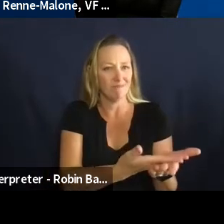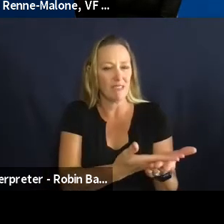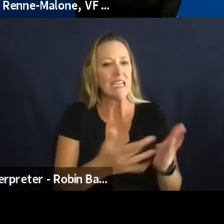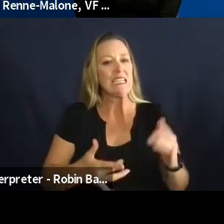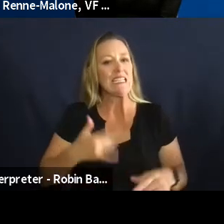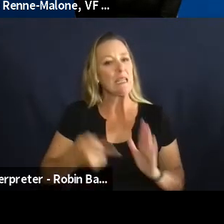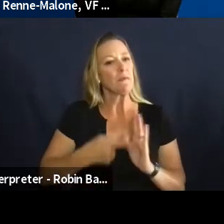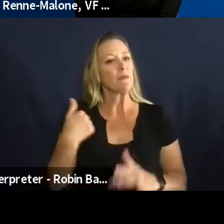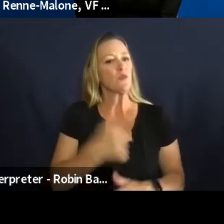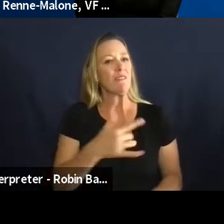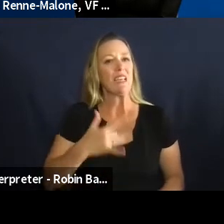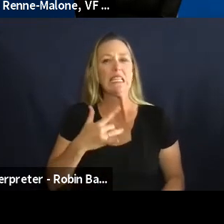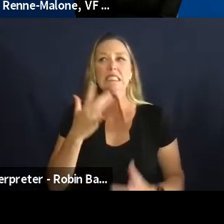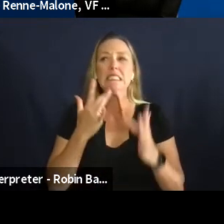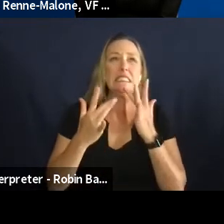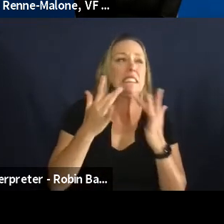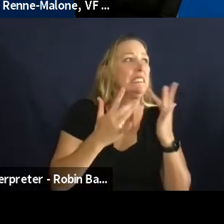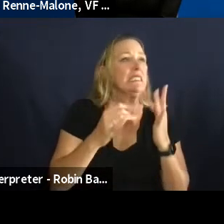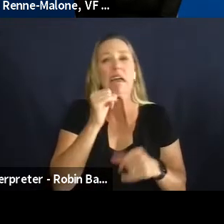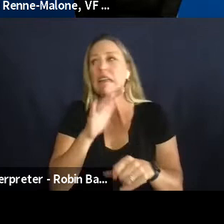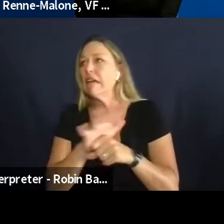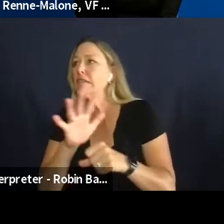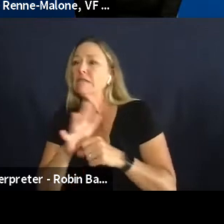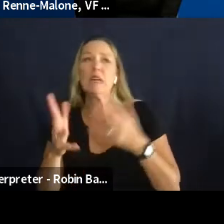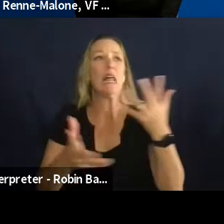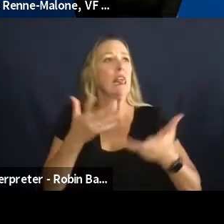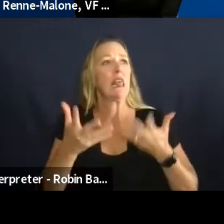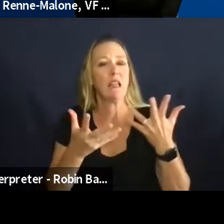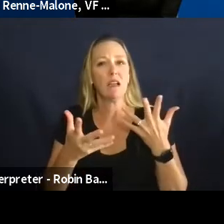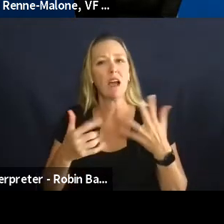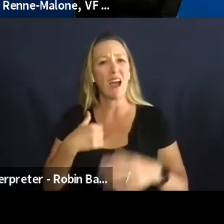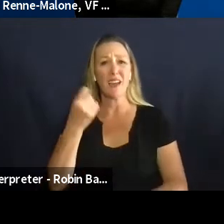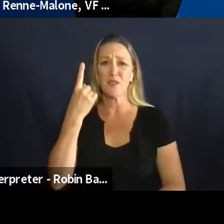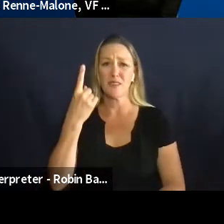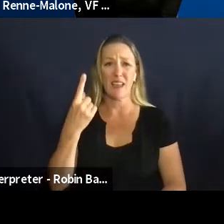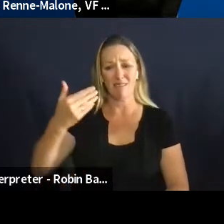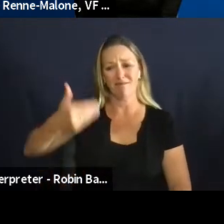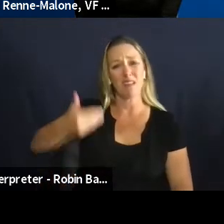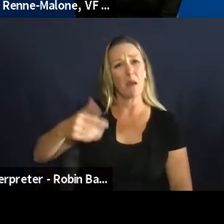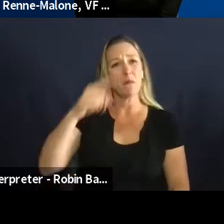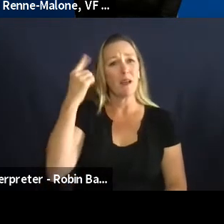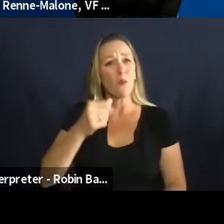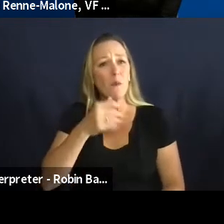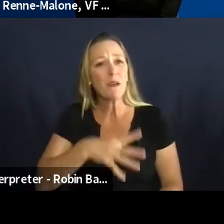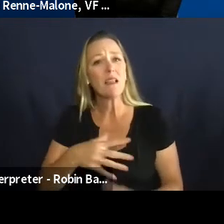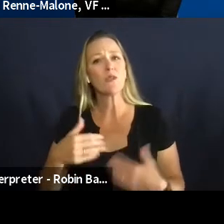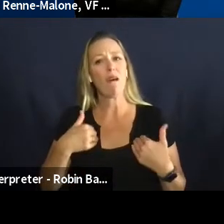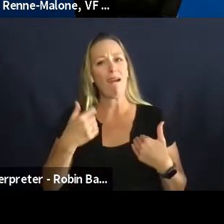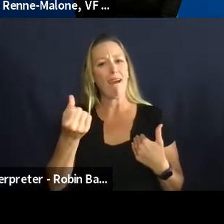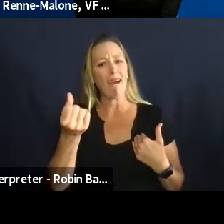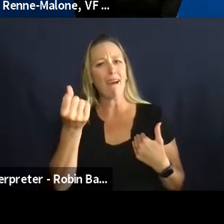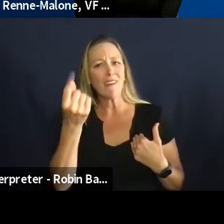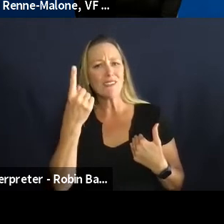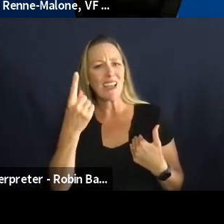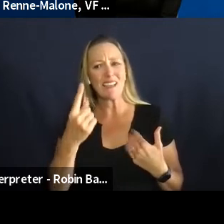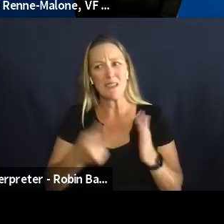um and i can understand you know as a black woman it's very easy to see that like it's it's hard to